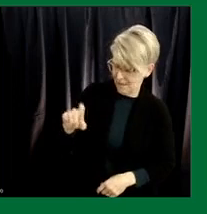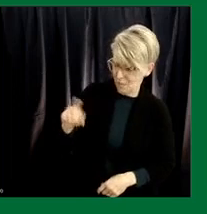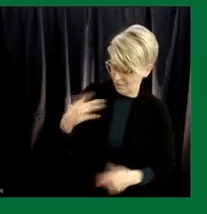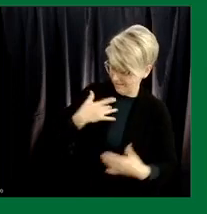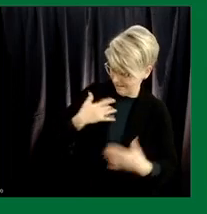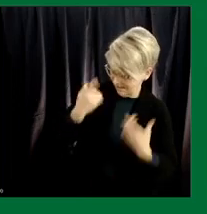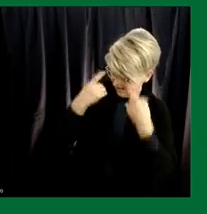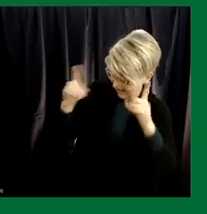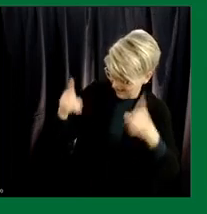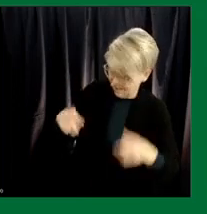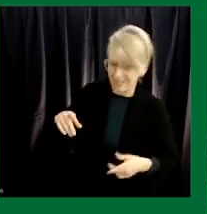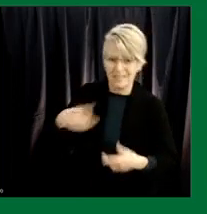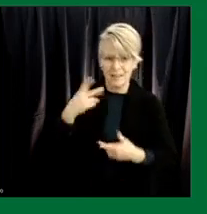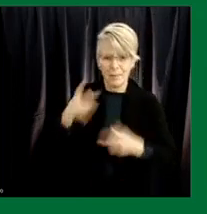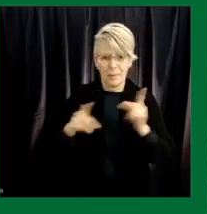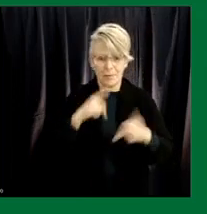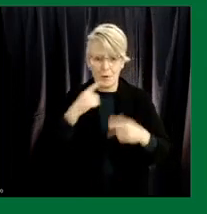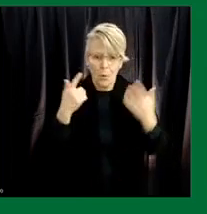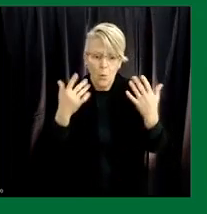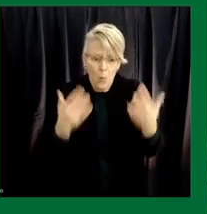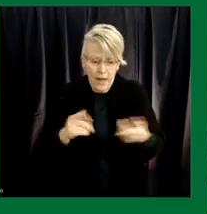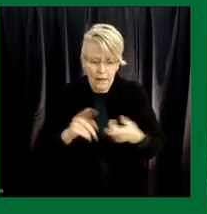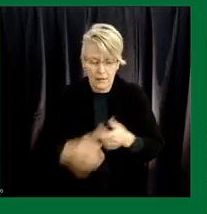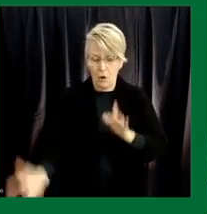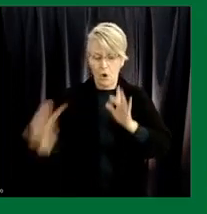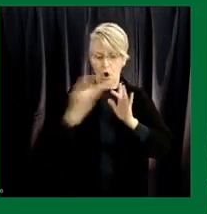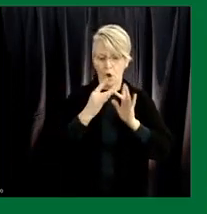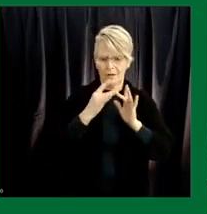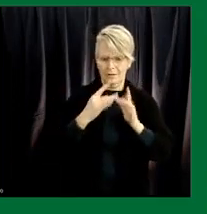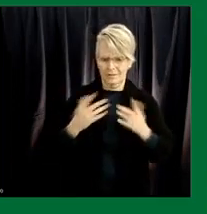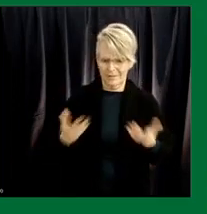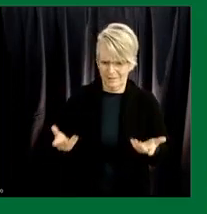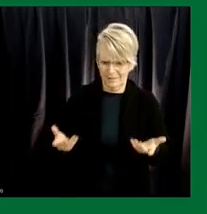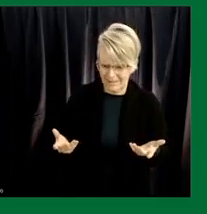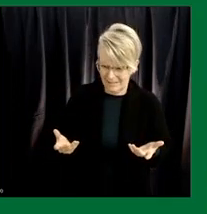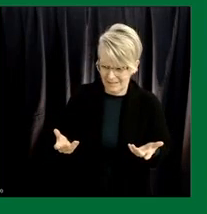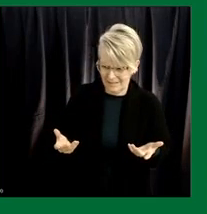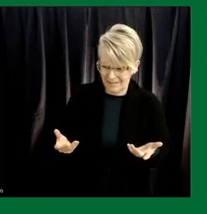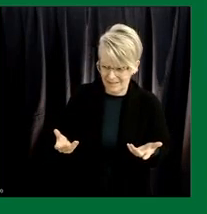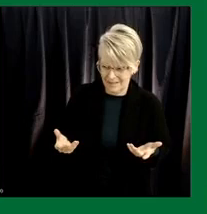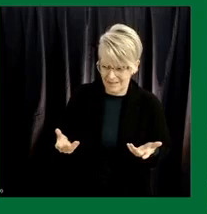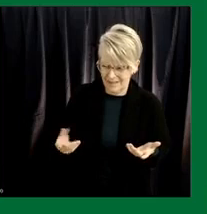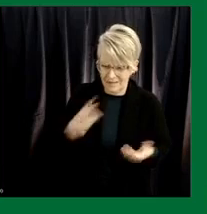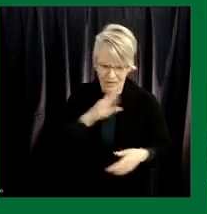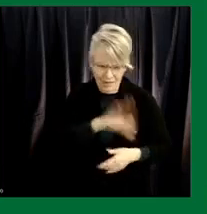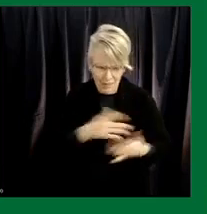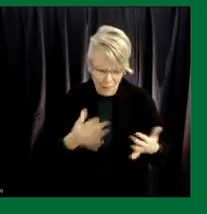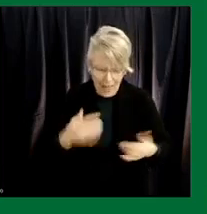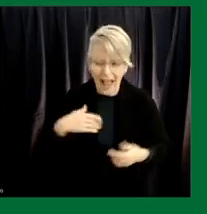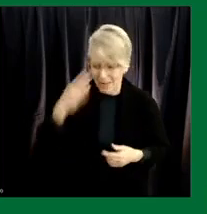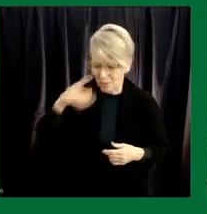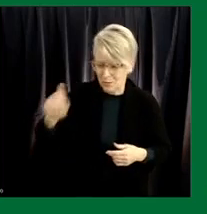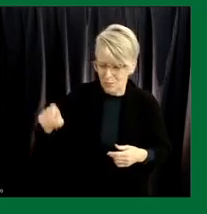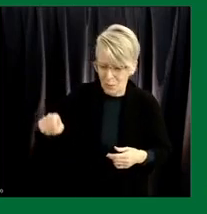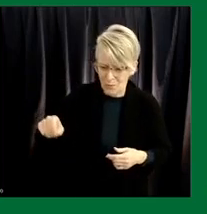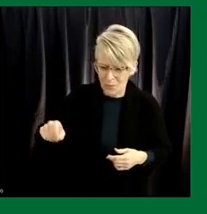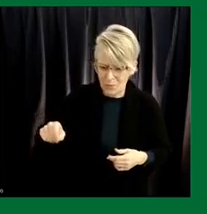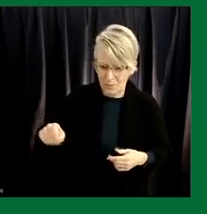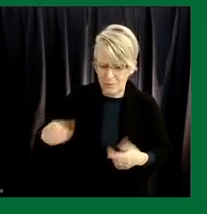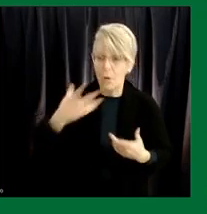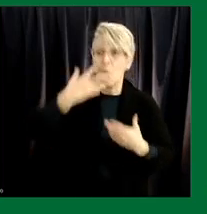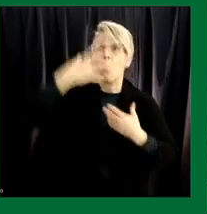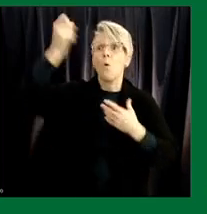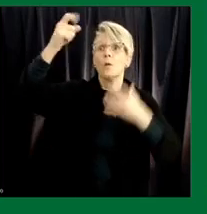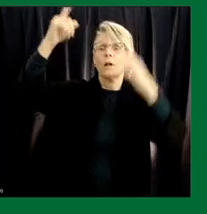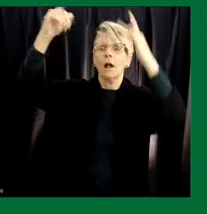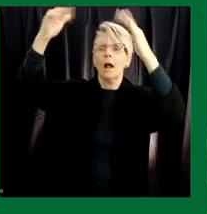know people are being told to wait until they're contacted but i don't think there's a great sense of how i know you're supposed to be going from you know the oldest people to